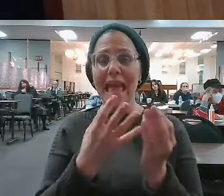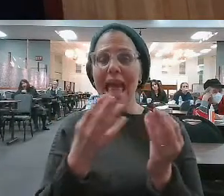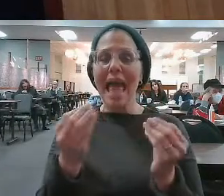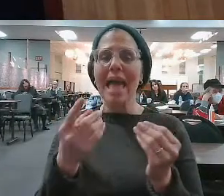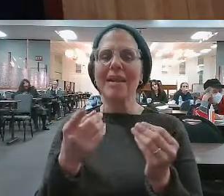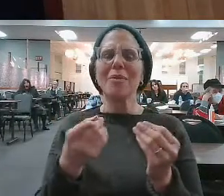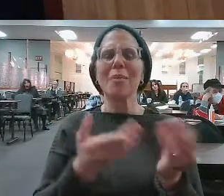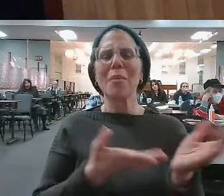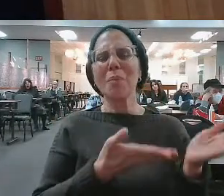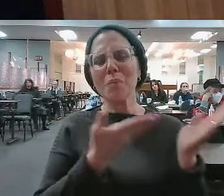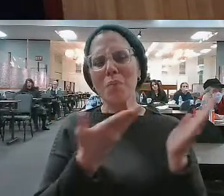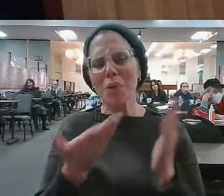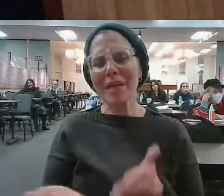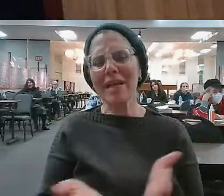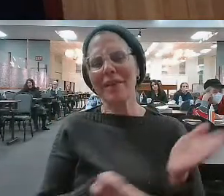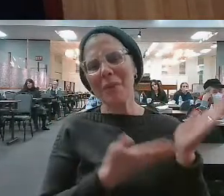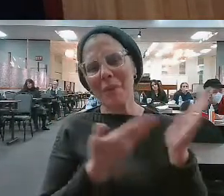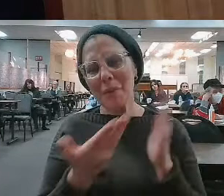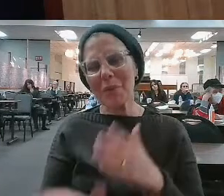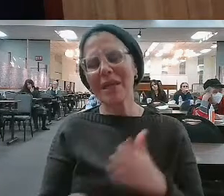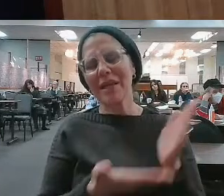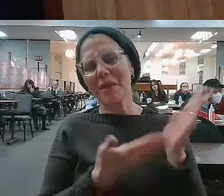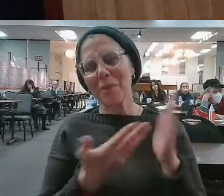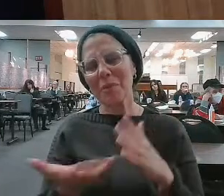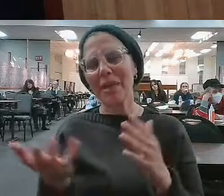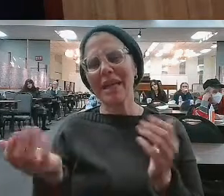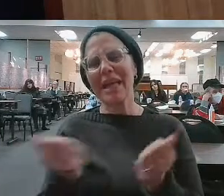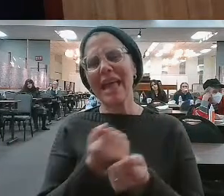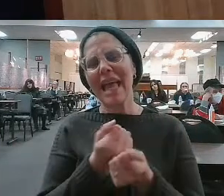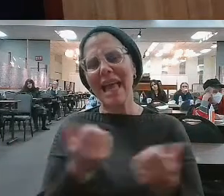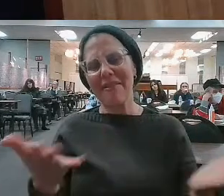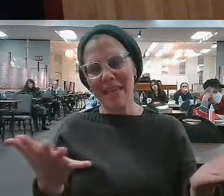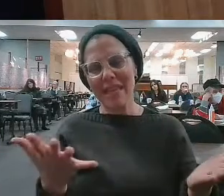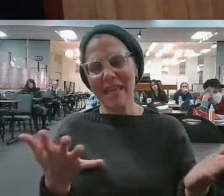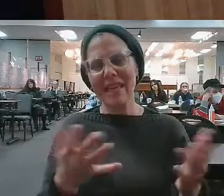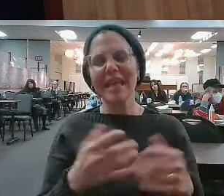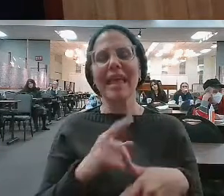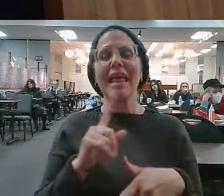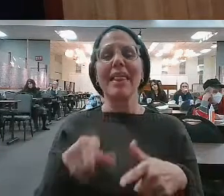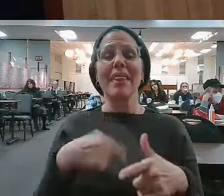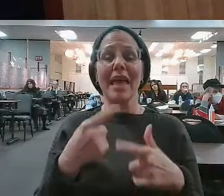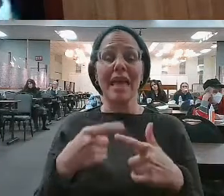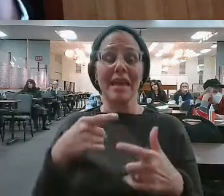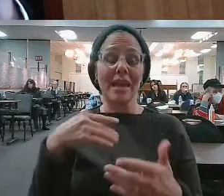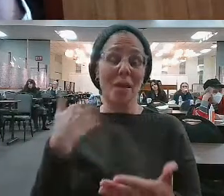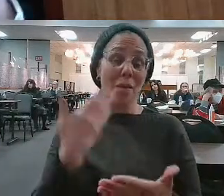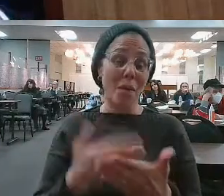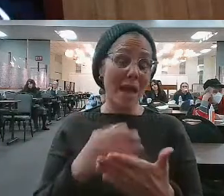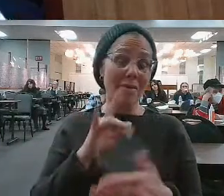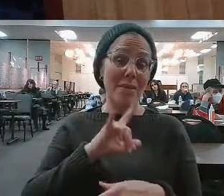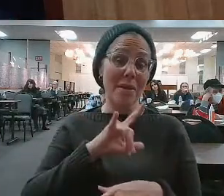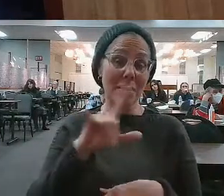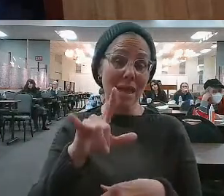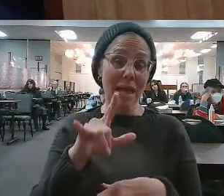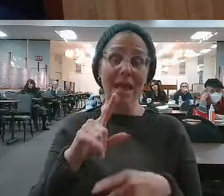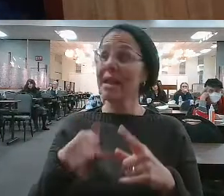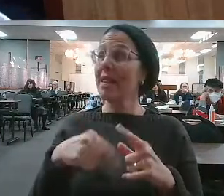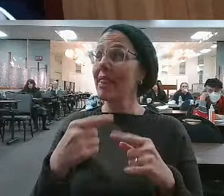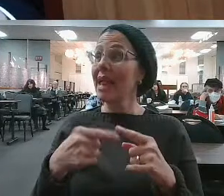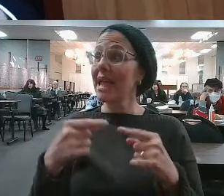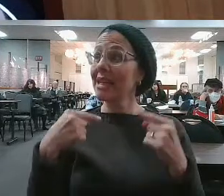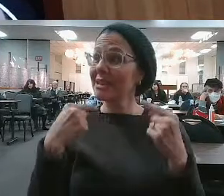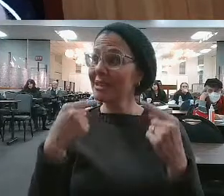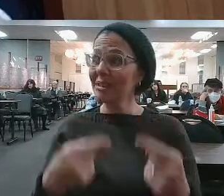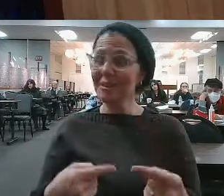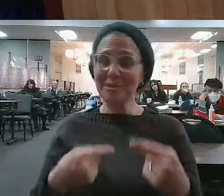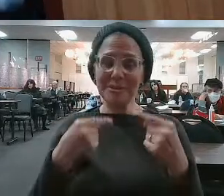you're schlepping everything. Right? You're schlepping everything, and you get on the plane, and then there's the struggle to put the baggage in the overhead